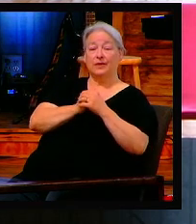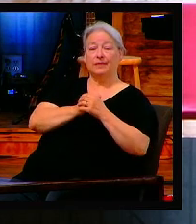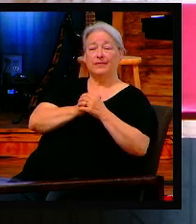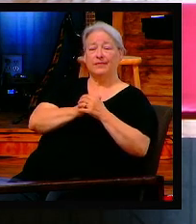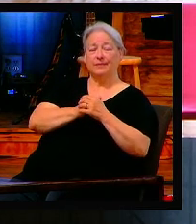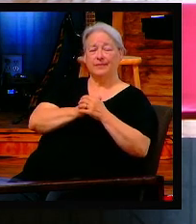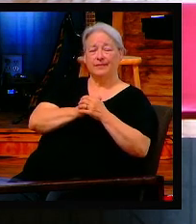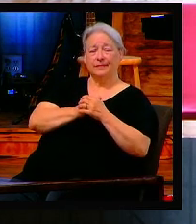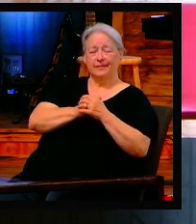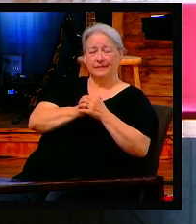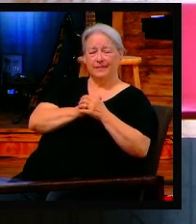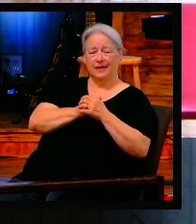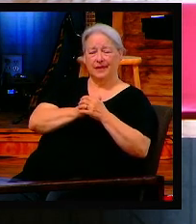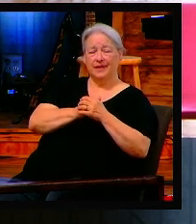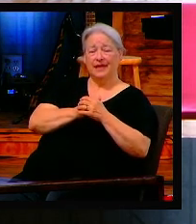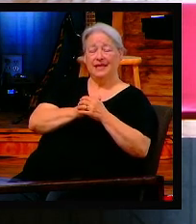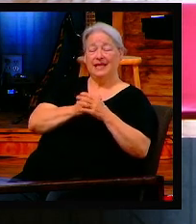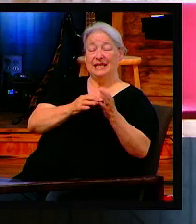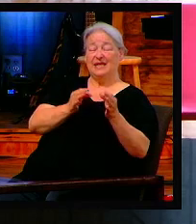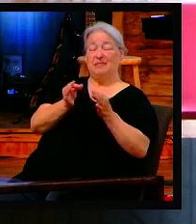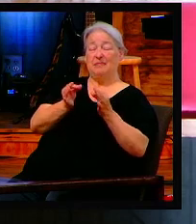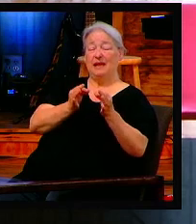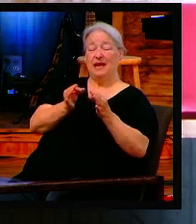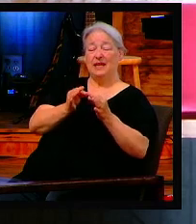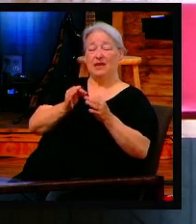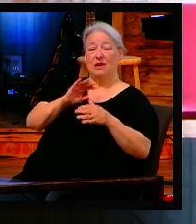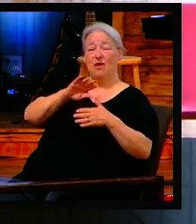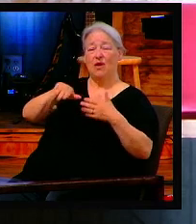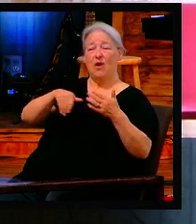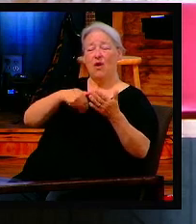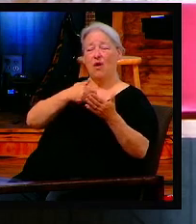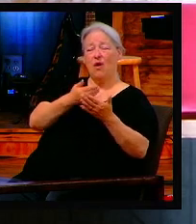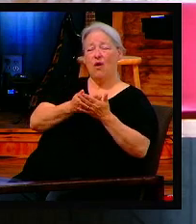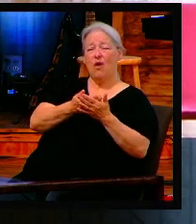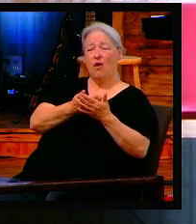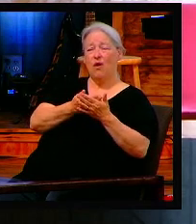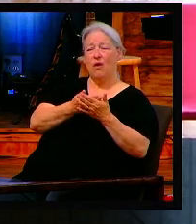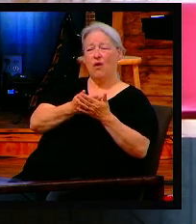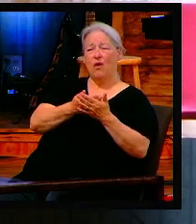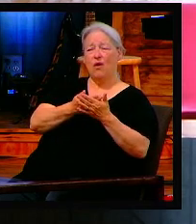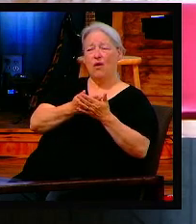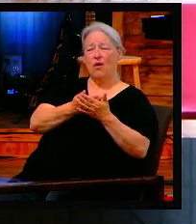So when he had explained all these things to them, he sent them to Joppa. Hallelujah.